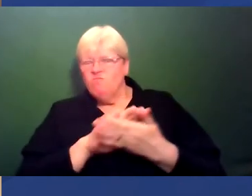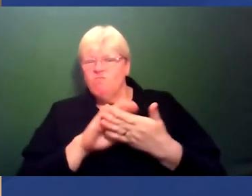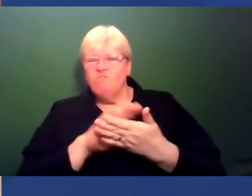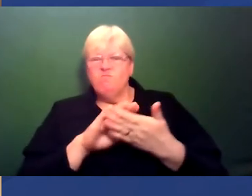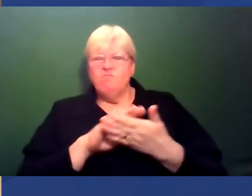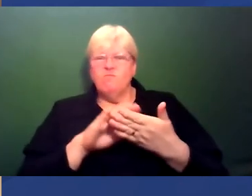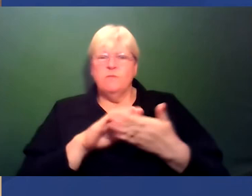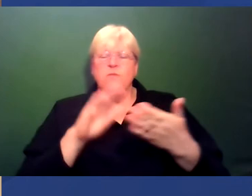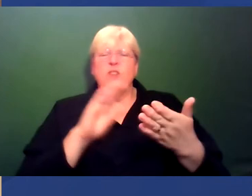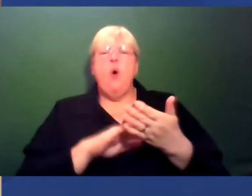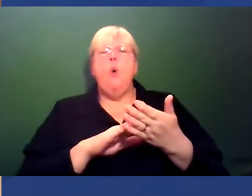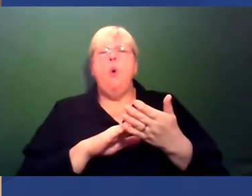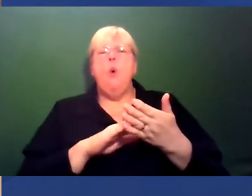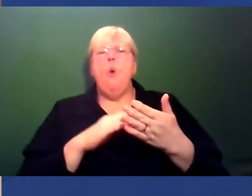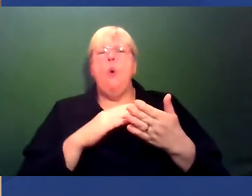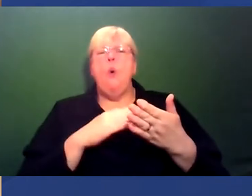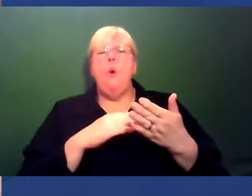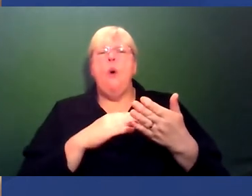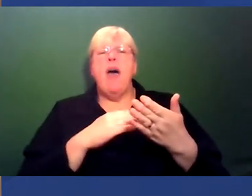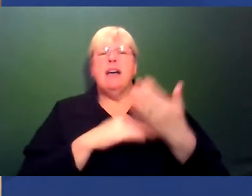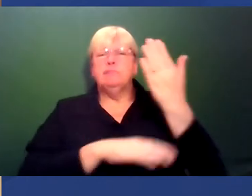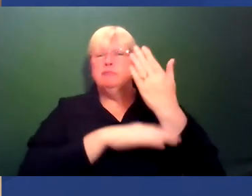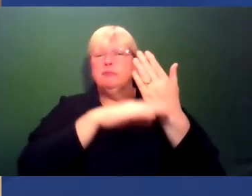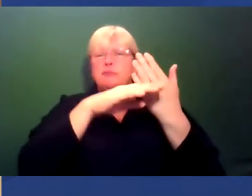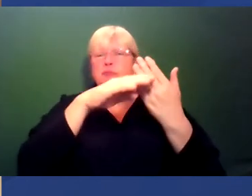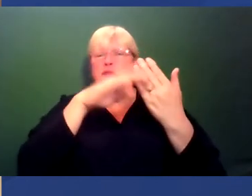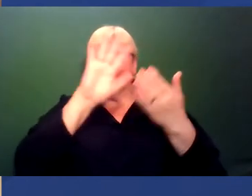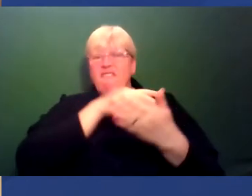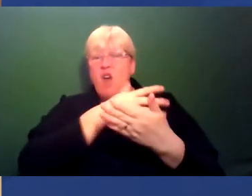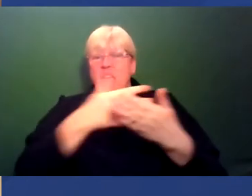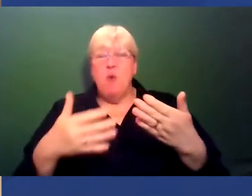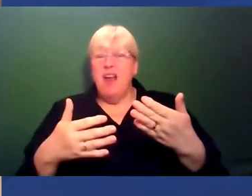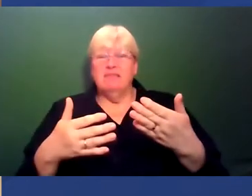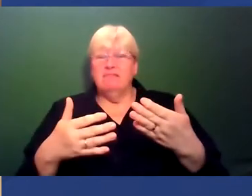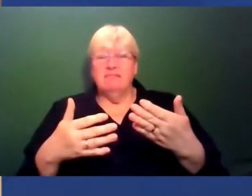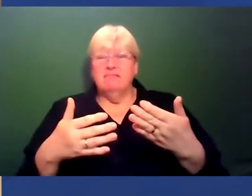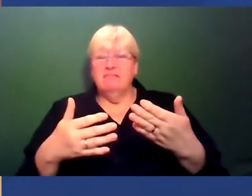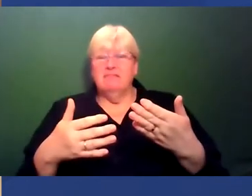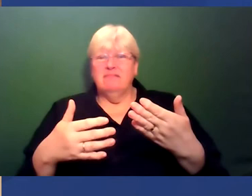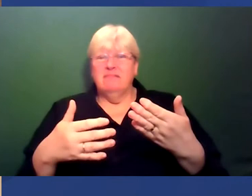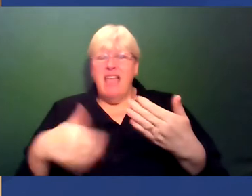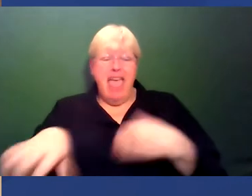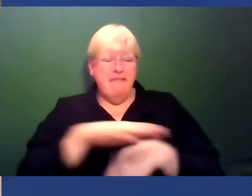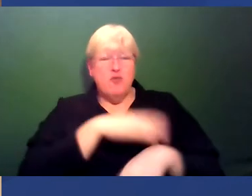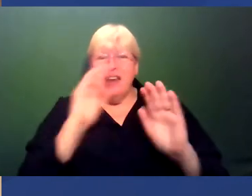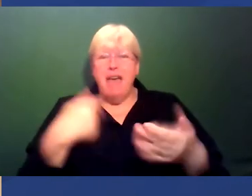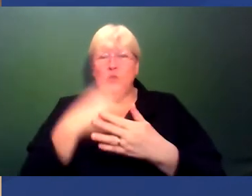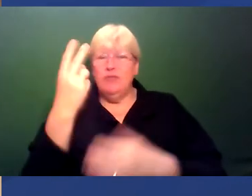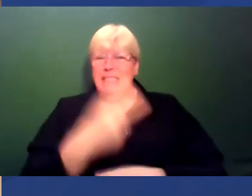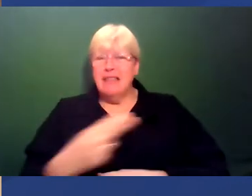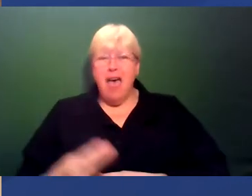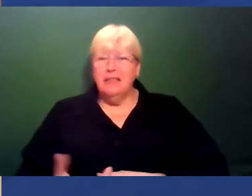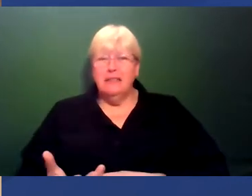meritocratic framework. Frameworks aren't meritocratic if they're not designed by everybody. There's a bit of news for you.